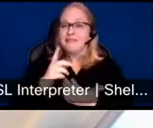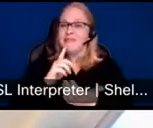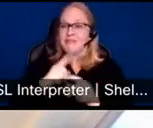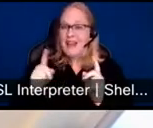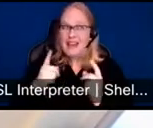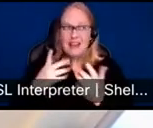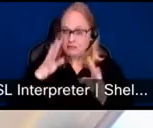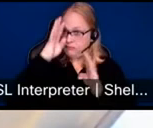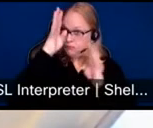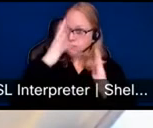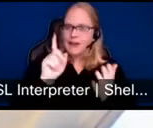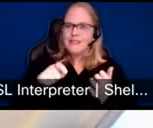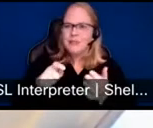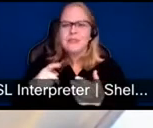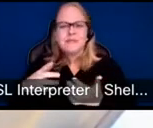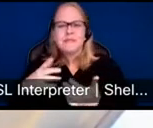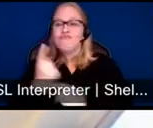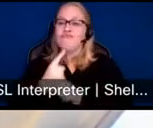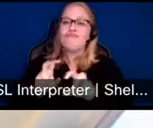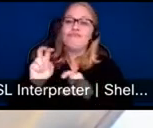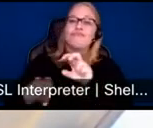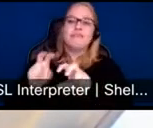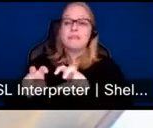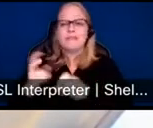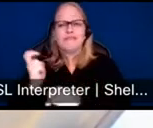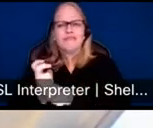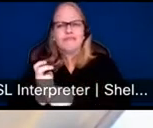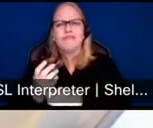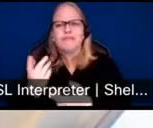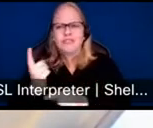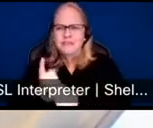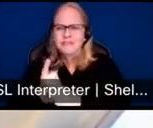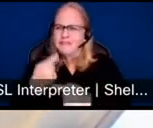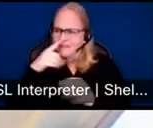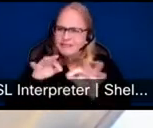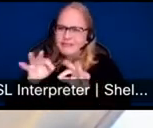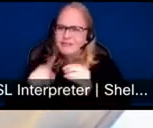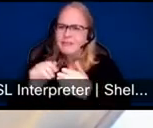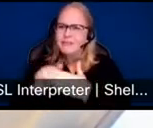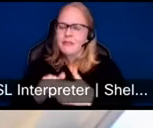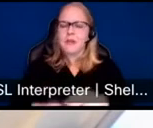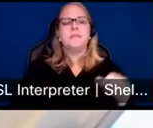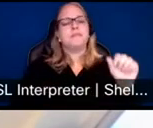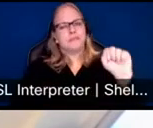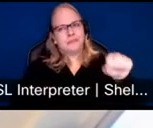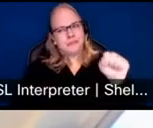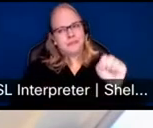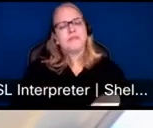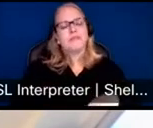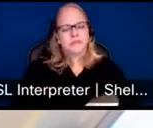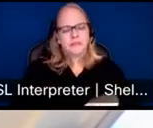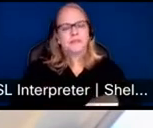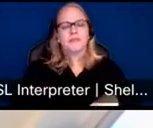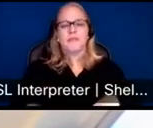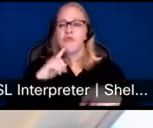get people to invest. Indeed. Yeah. And I think as we structured this project, we were